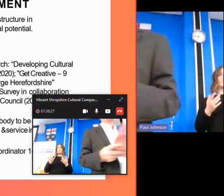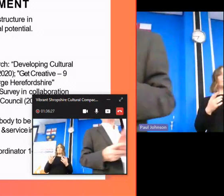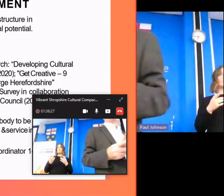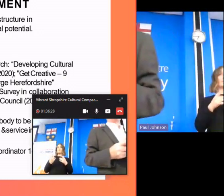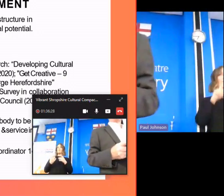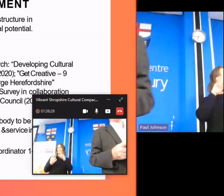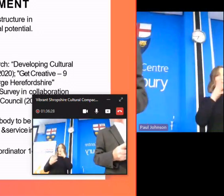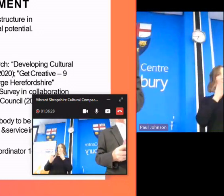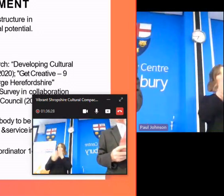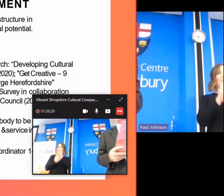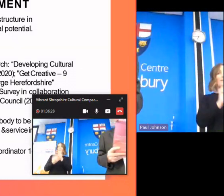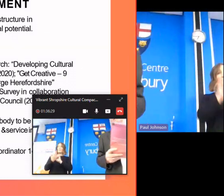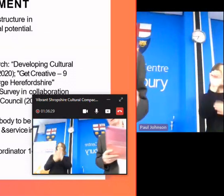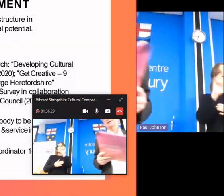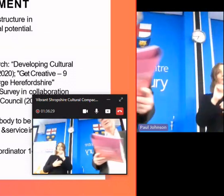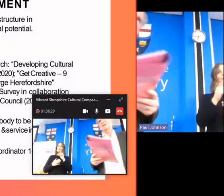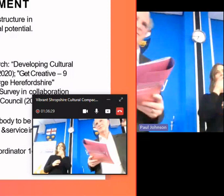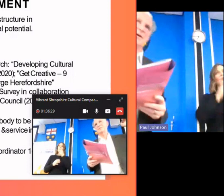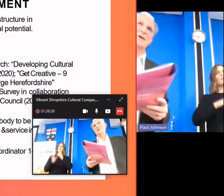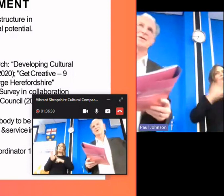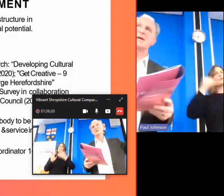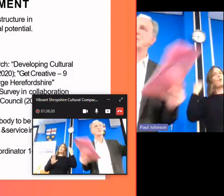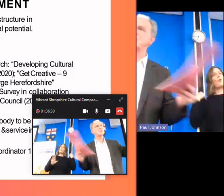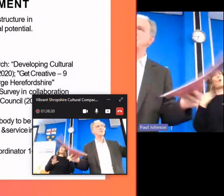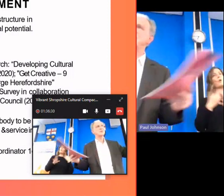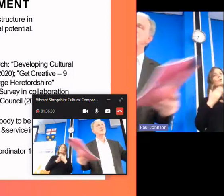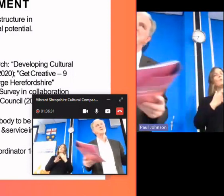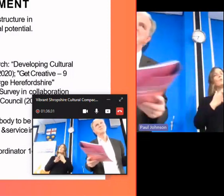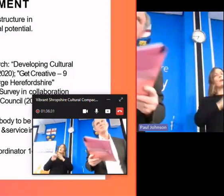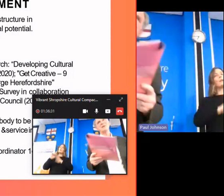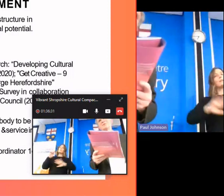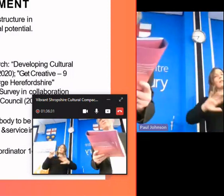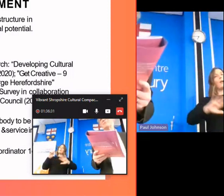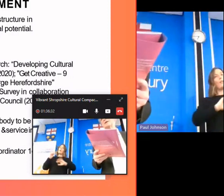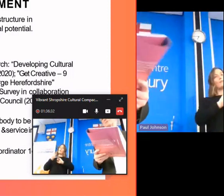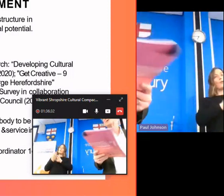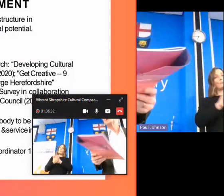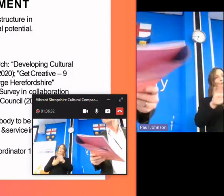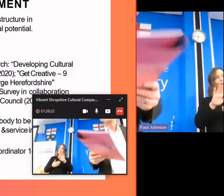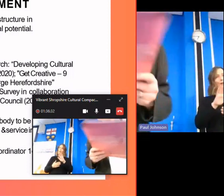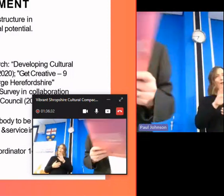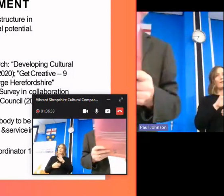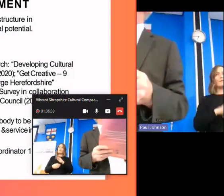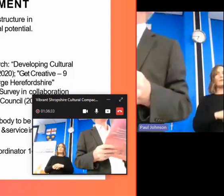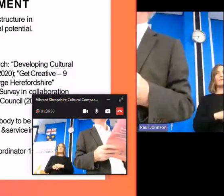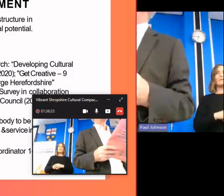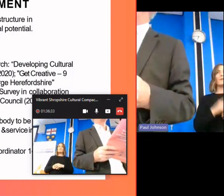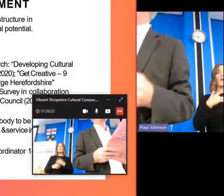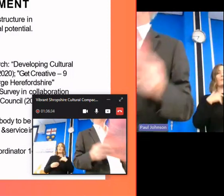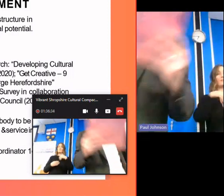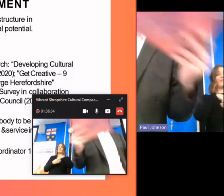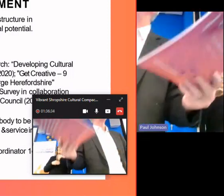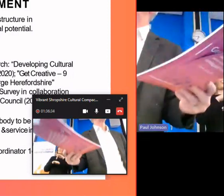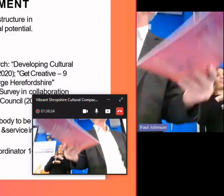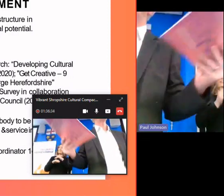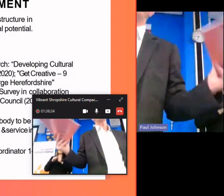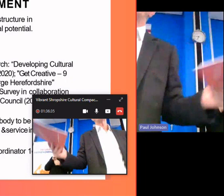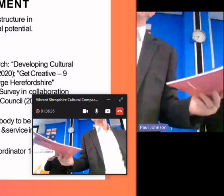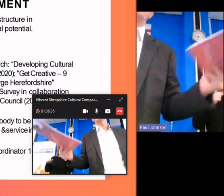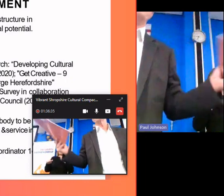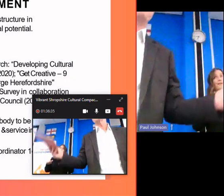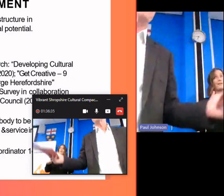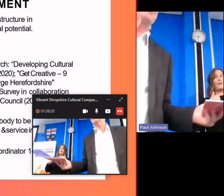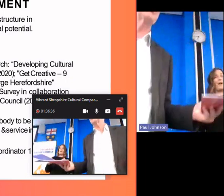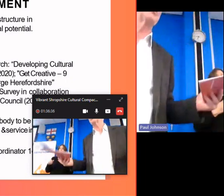many years ago before raw media i used to work in south shropshire and as a member of pentbus uh theatre company and i remember going